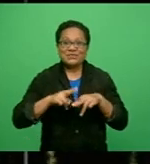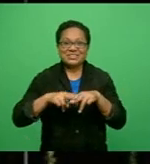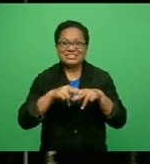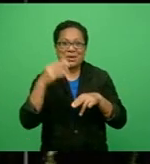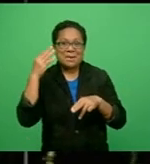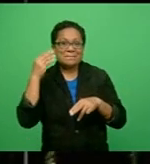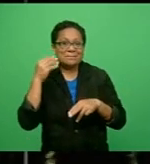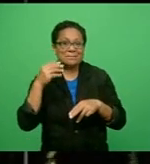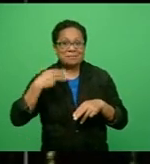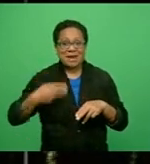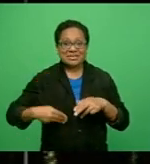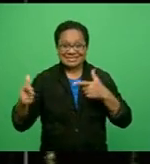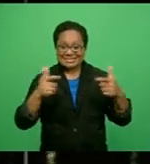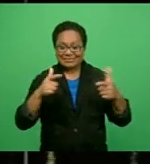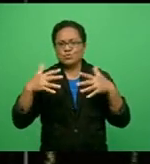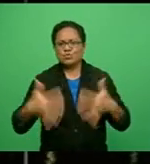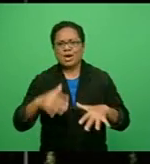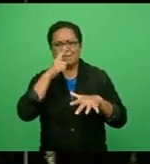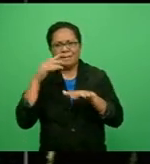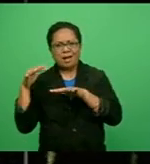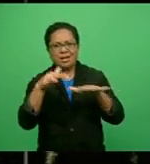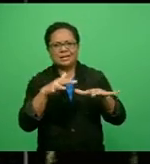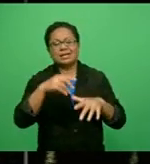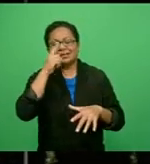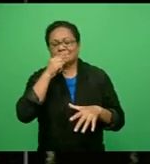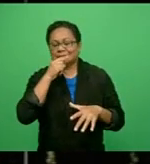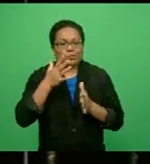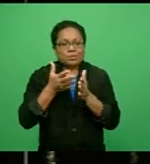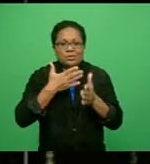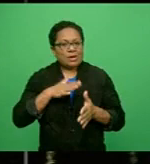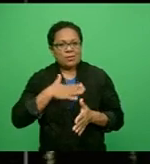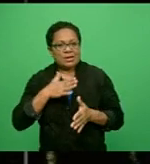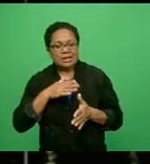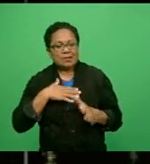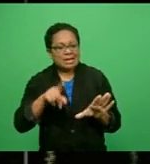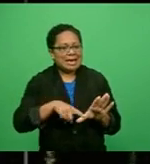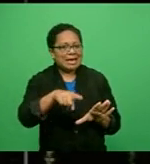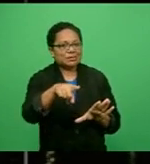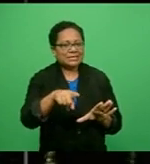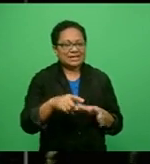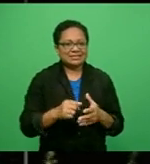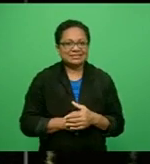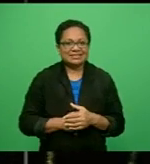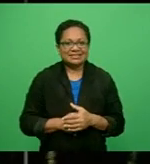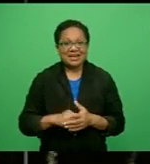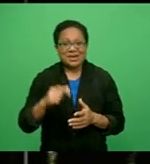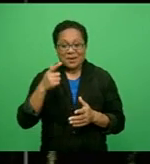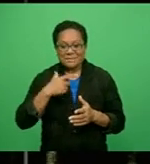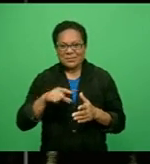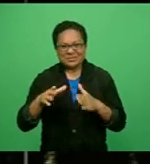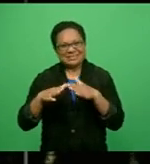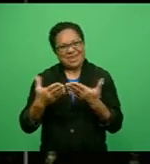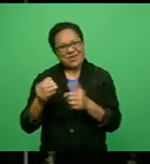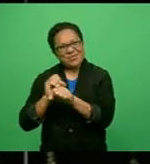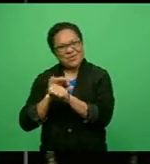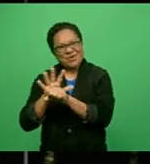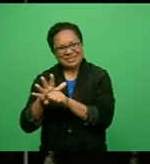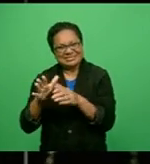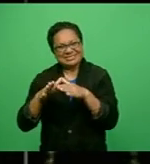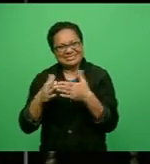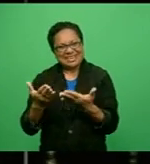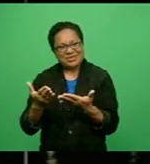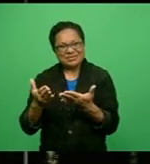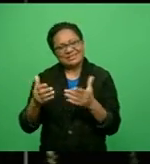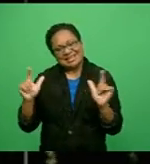Sevens drew a large crowd today as people were eager to get out of the house following the easing of health restriction measures. As one of the major Sevens